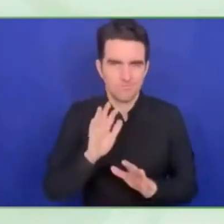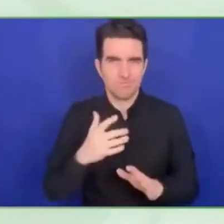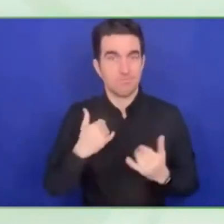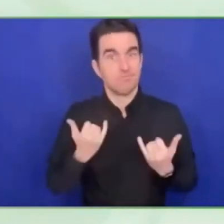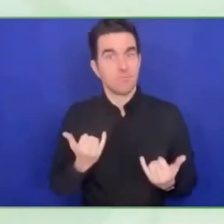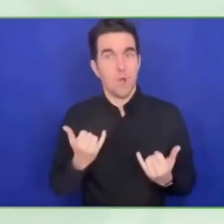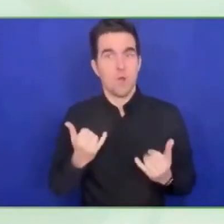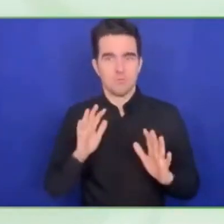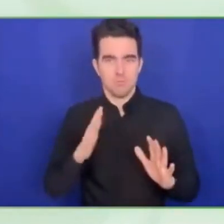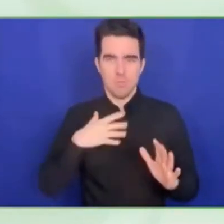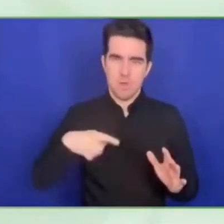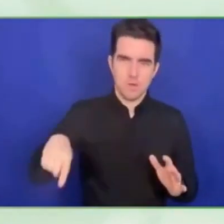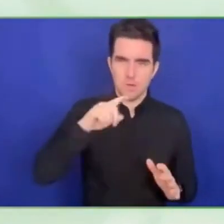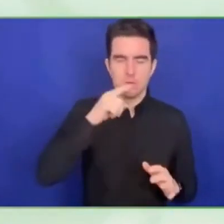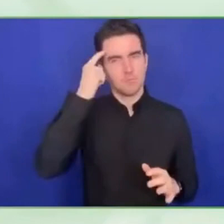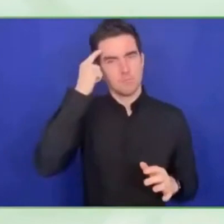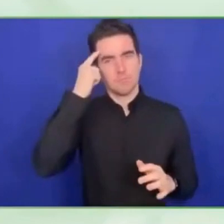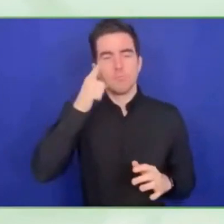everyone. Thank you very much.